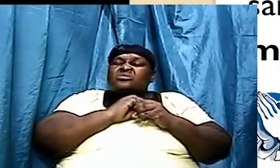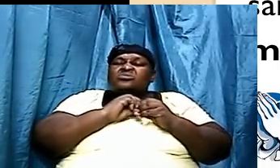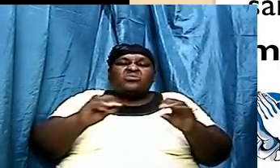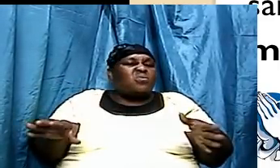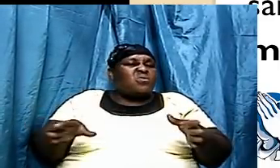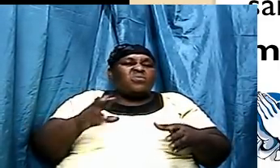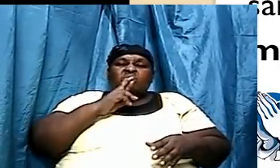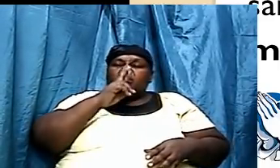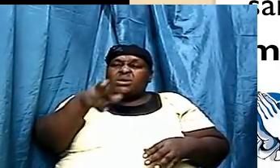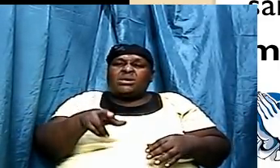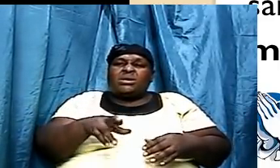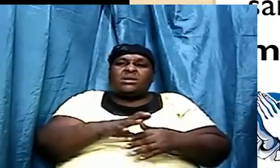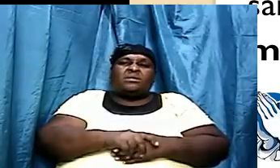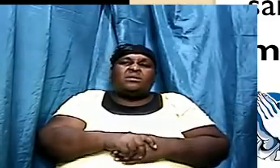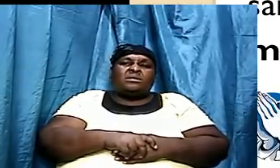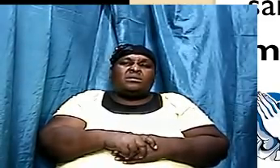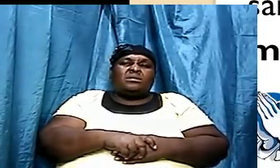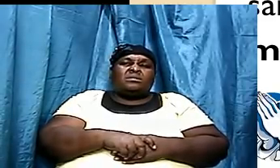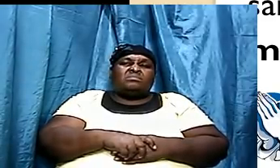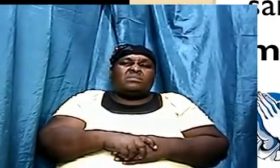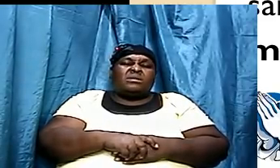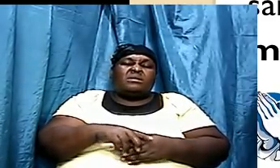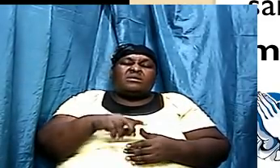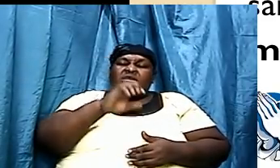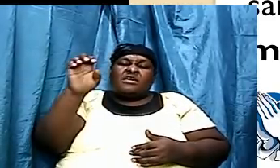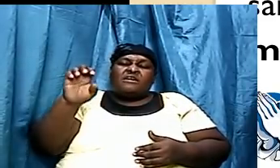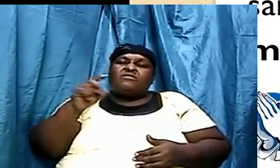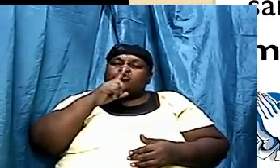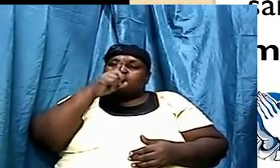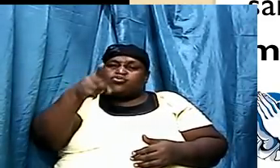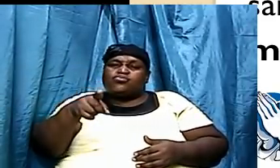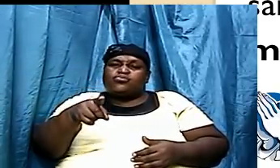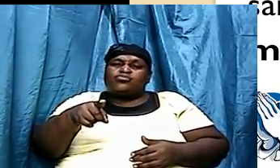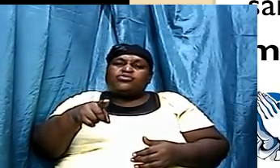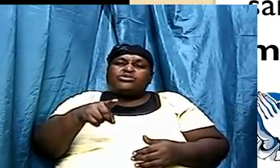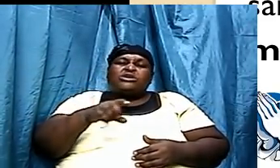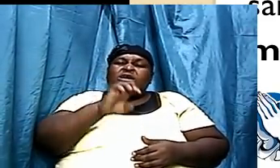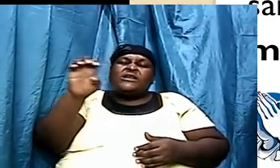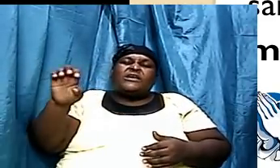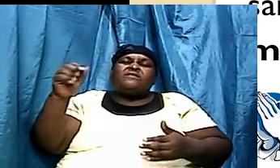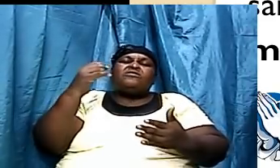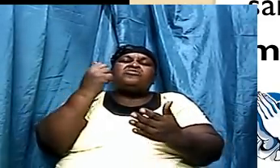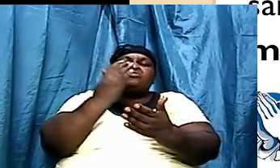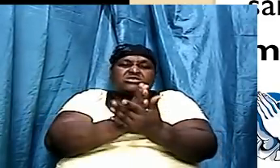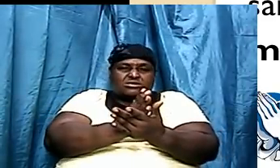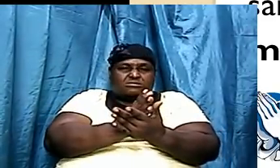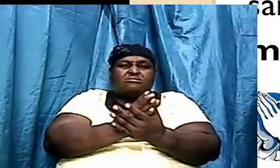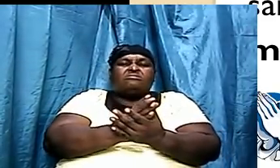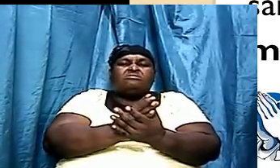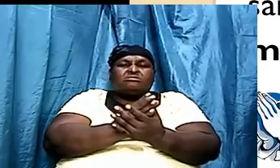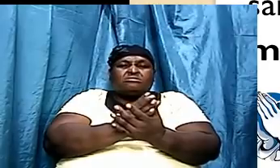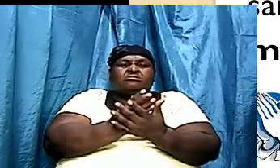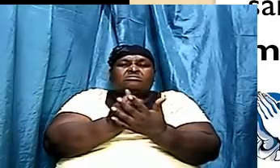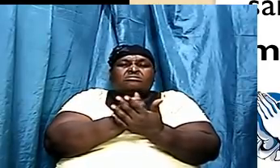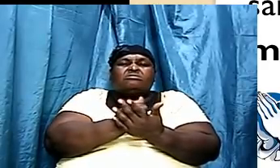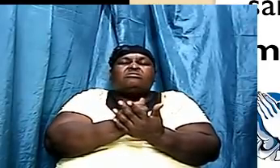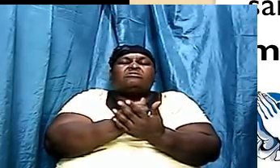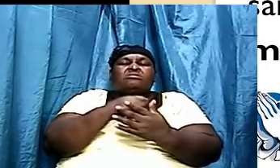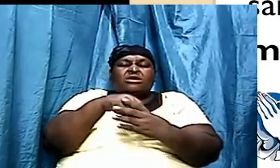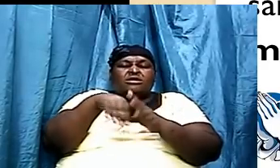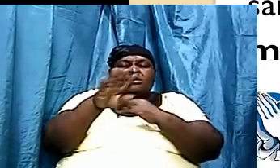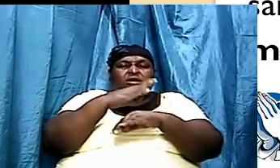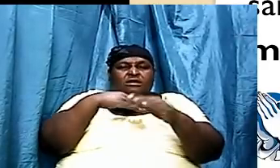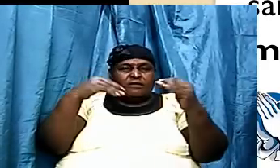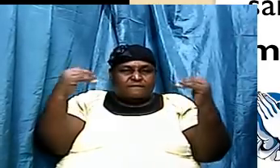test of time, and it is forever true, and forever will be settled in heaven. The Bible says heaven and earth will pass away before